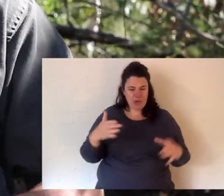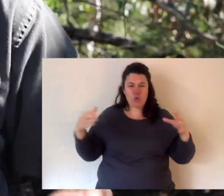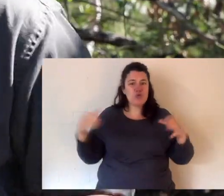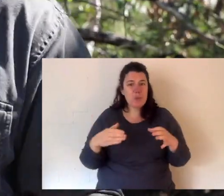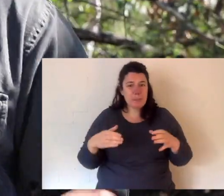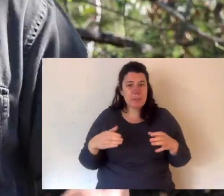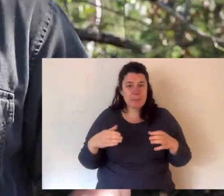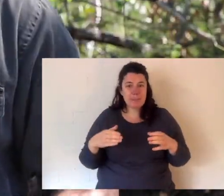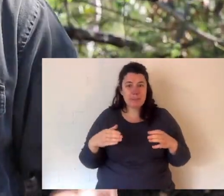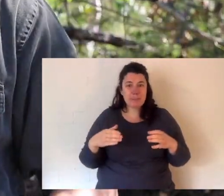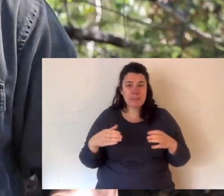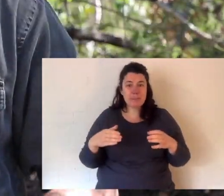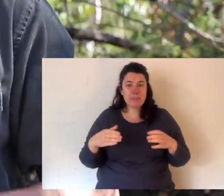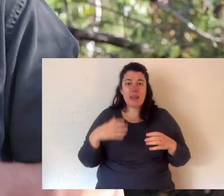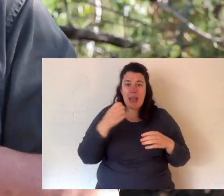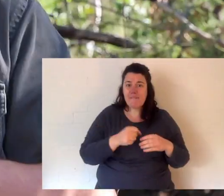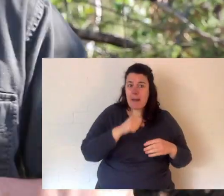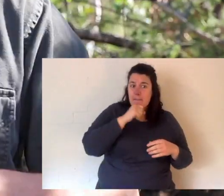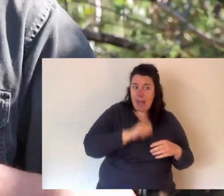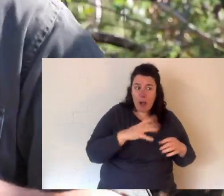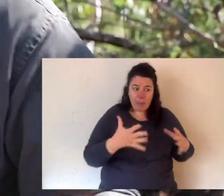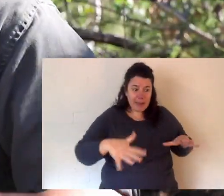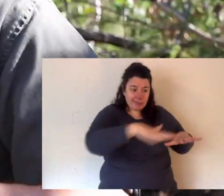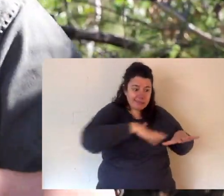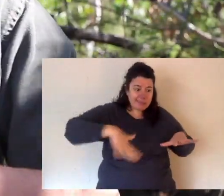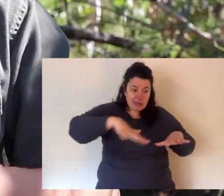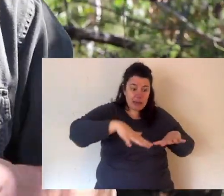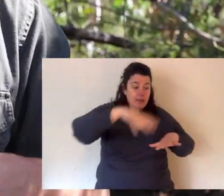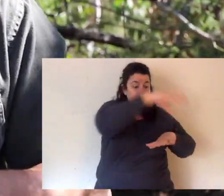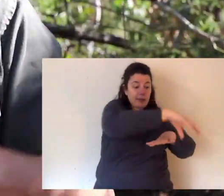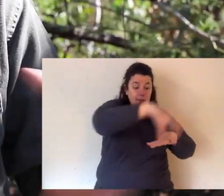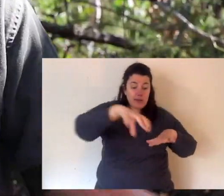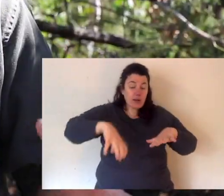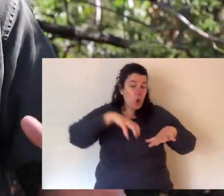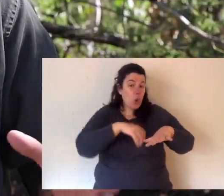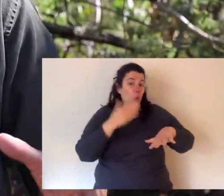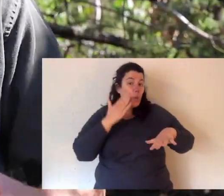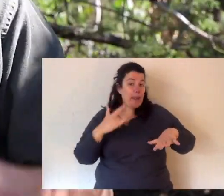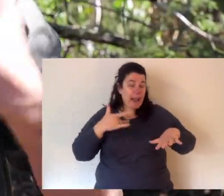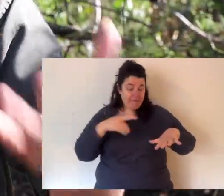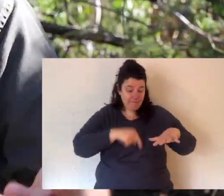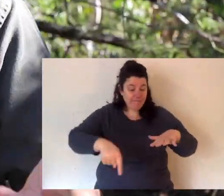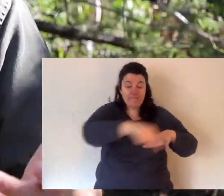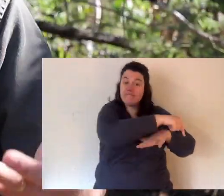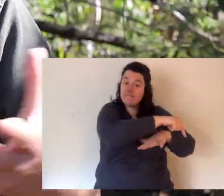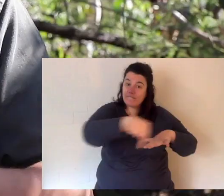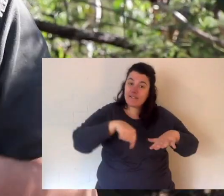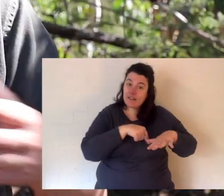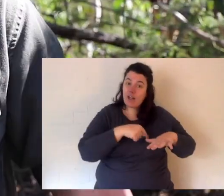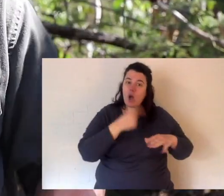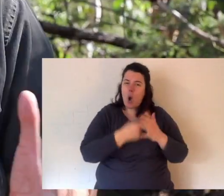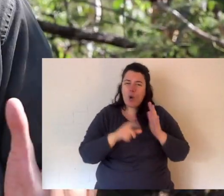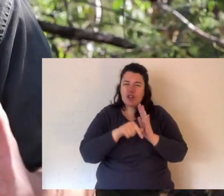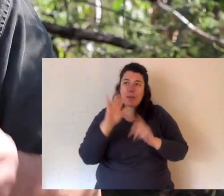have a male with a big territory and around that territory will be a bunch of female territories. Now the only time that tree